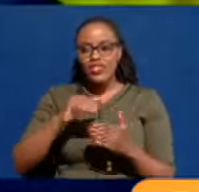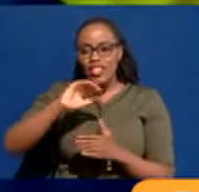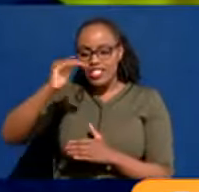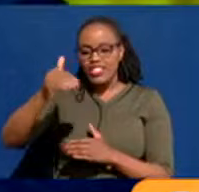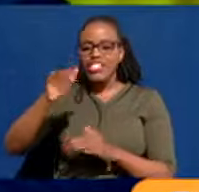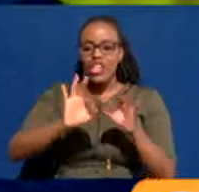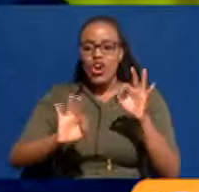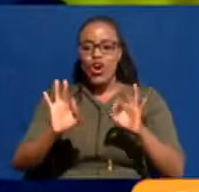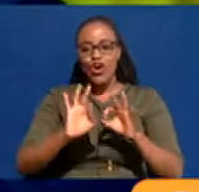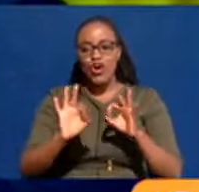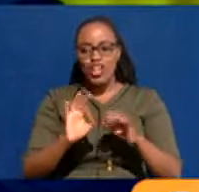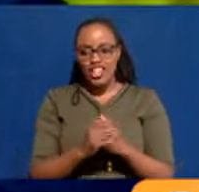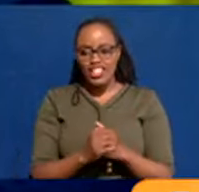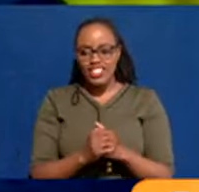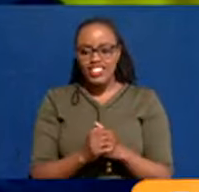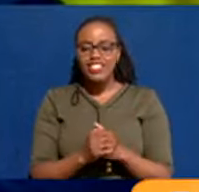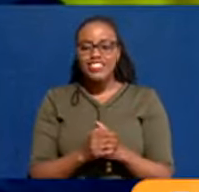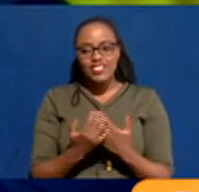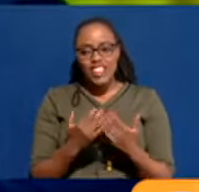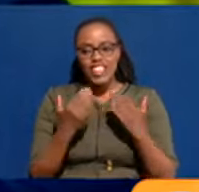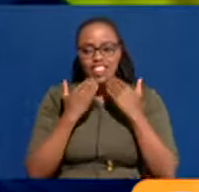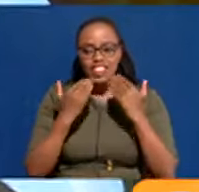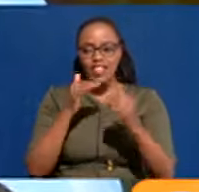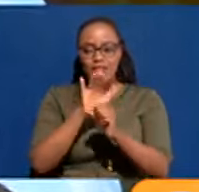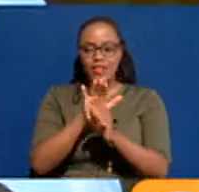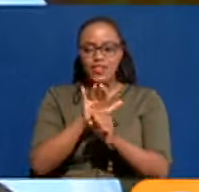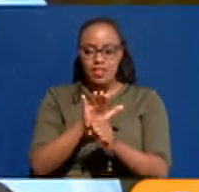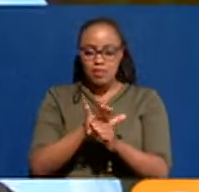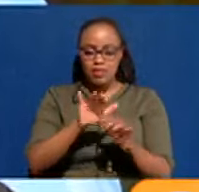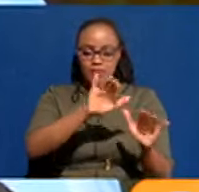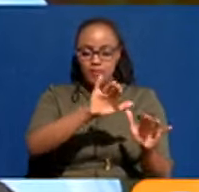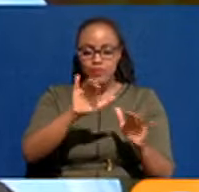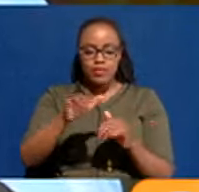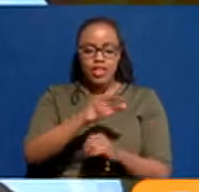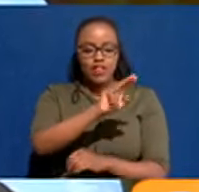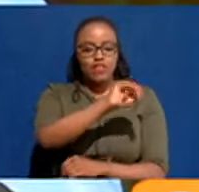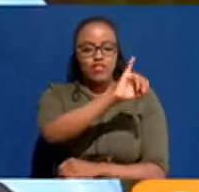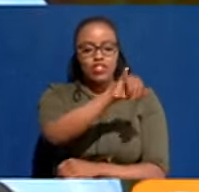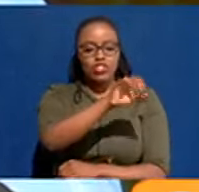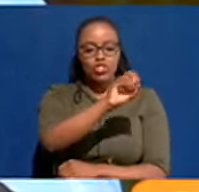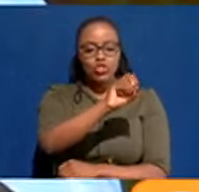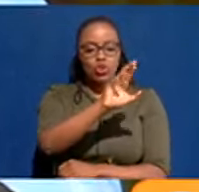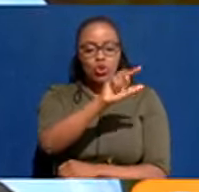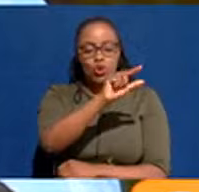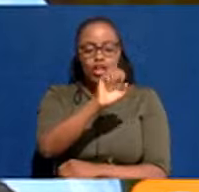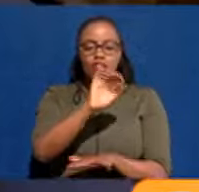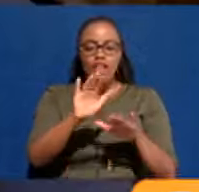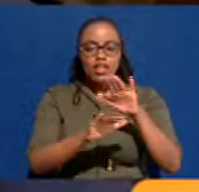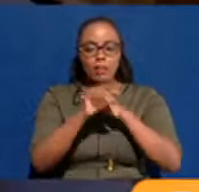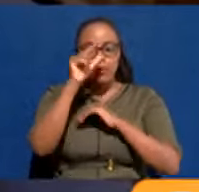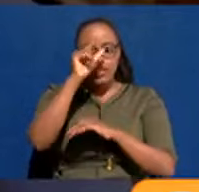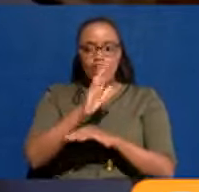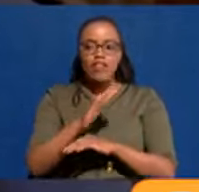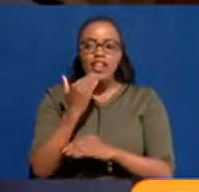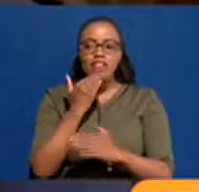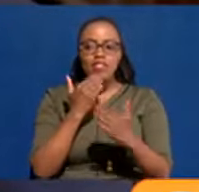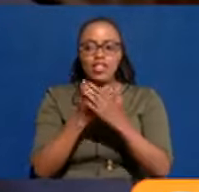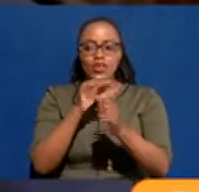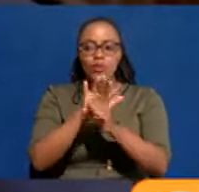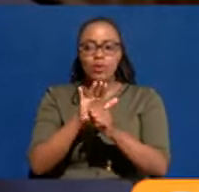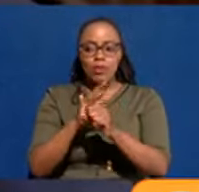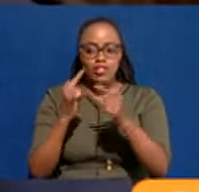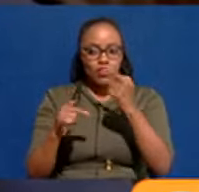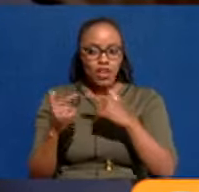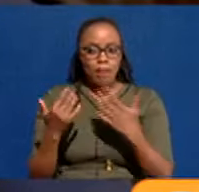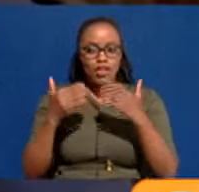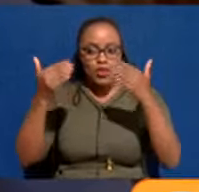Thanks for having us on your show. Thank you very much for coming. His Excellency Njeroge Mushiri is here, Deputy Governor Nairobi. Asante sana for making time. Thank you